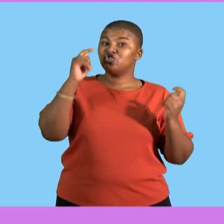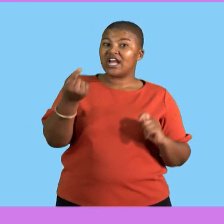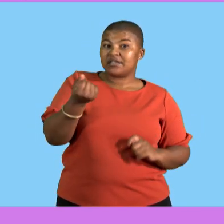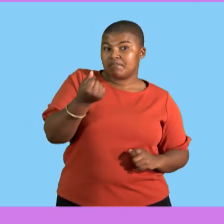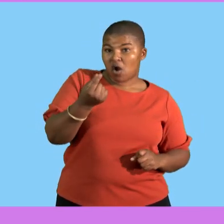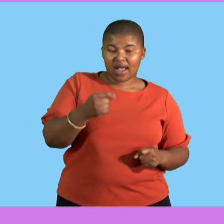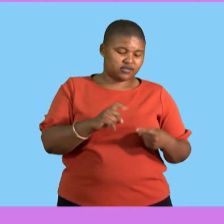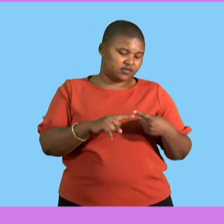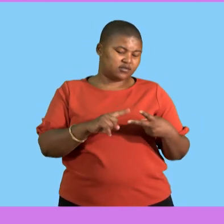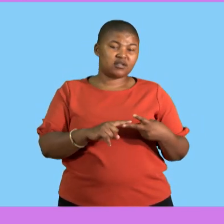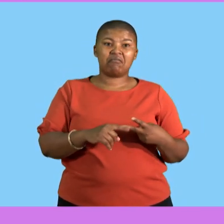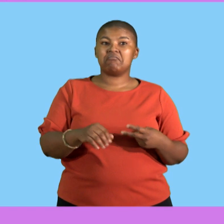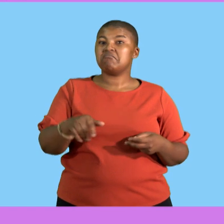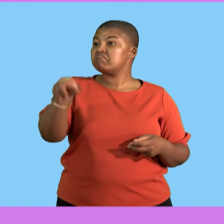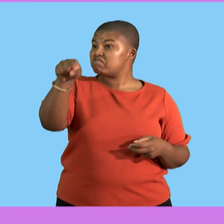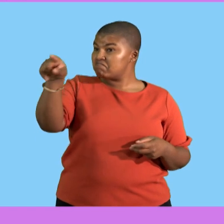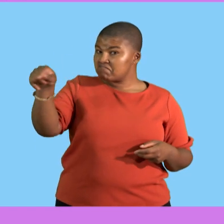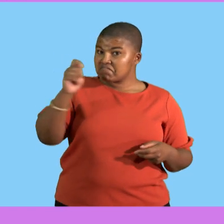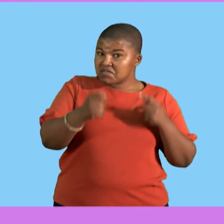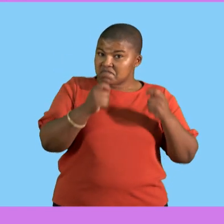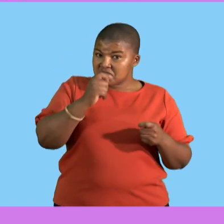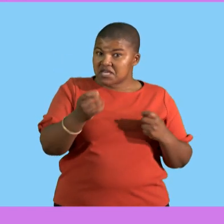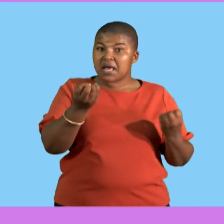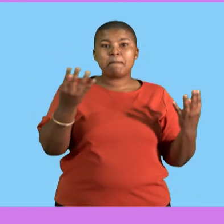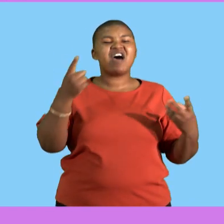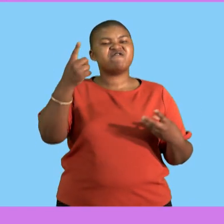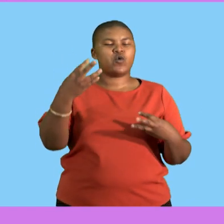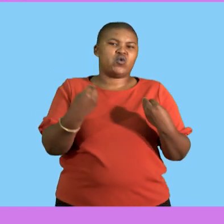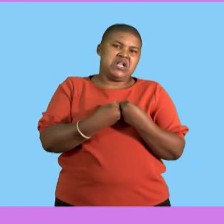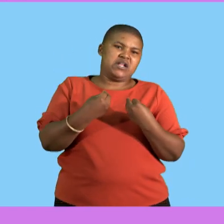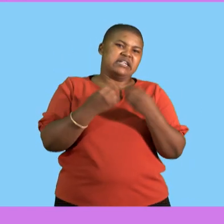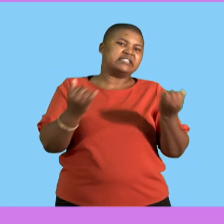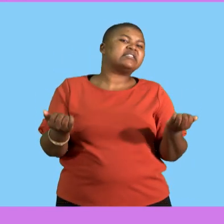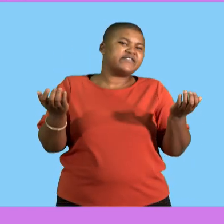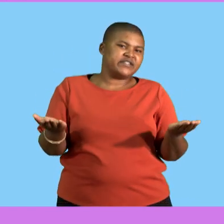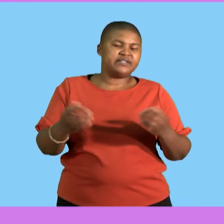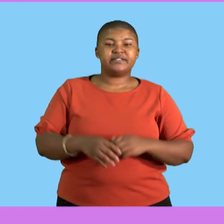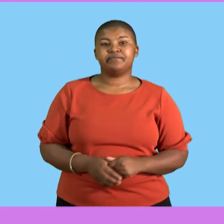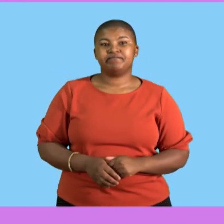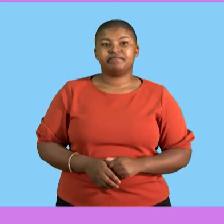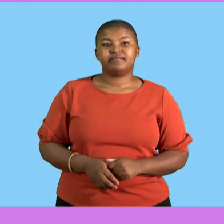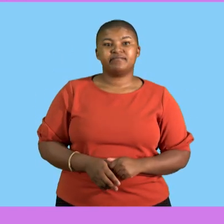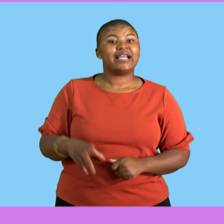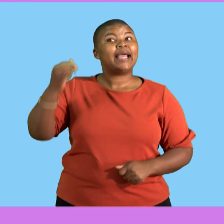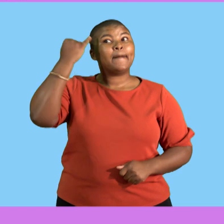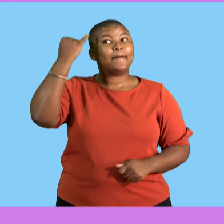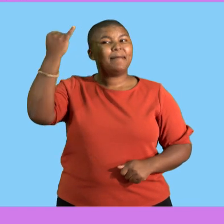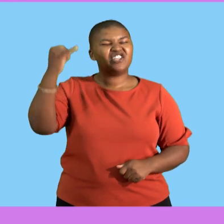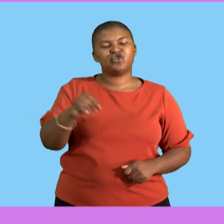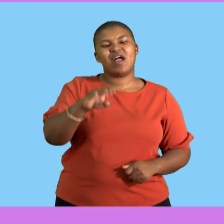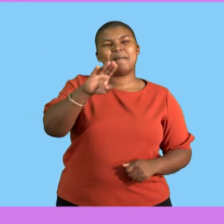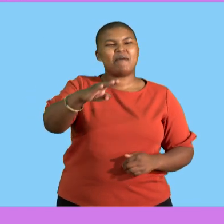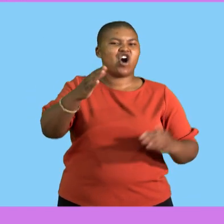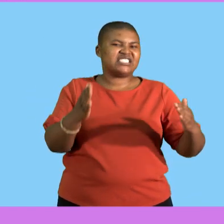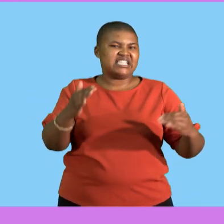an average consumer pays for an imaginary basket of goods and services. This imaginary